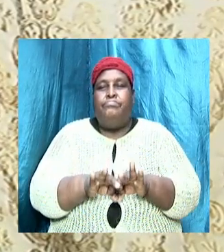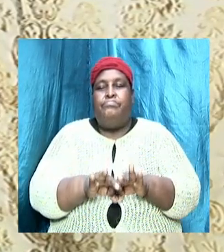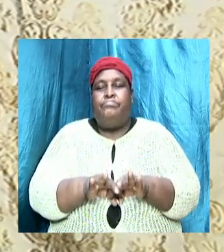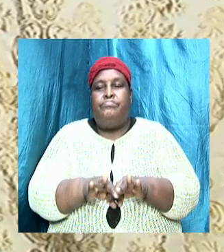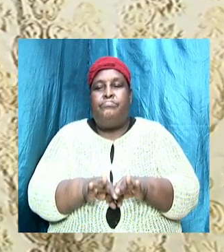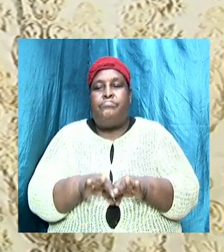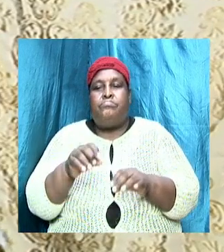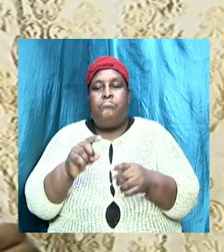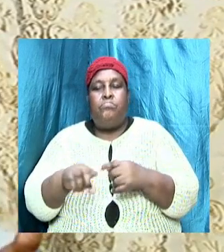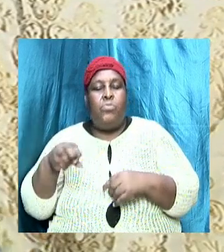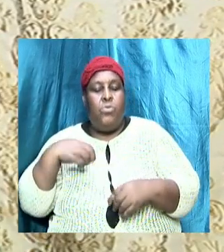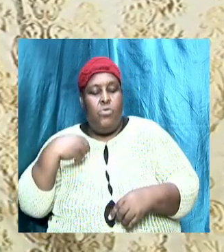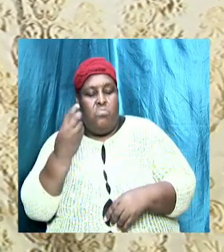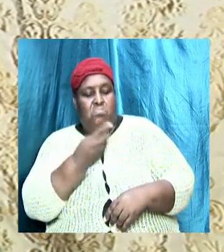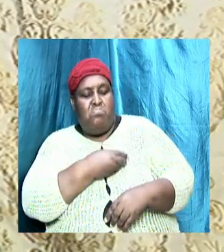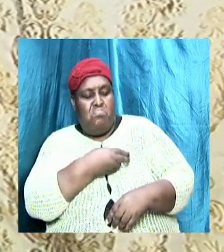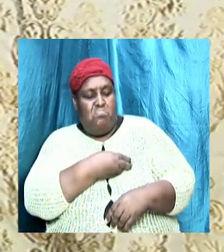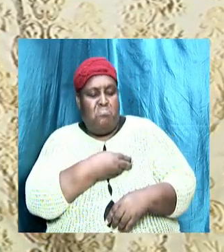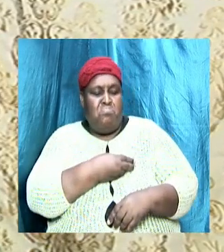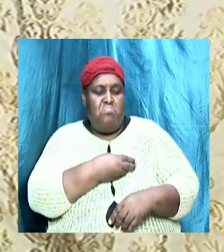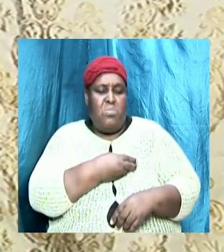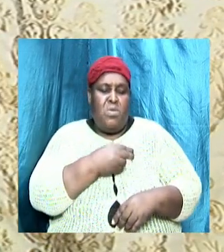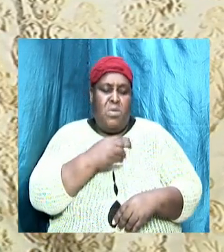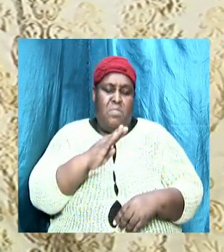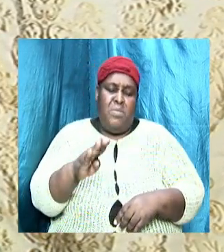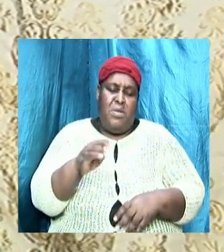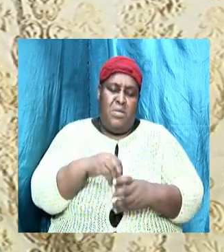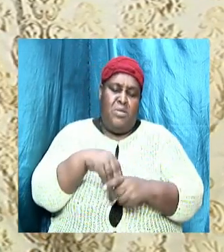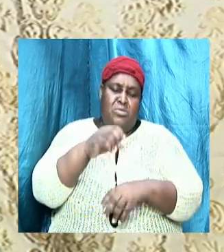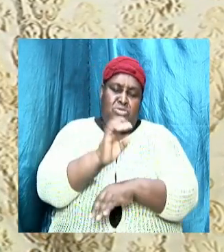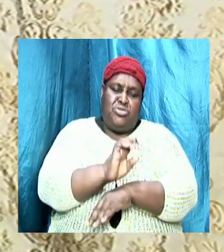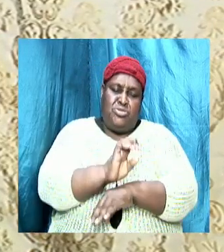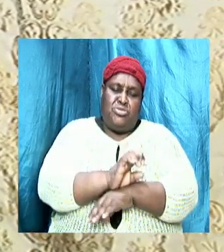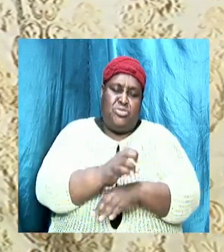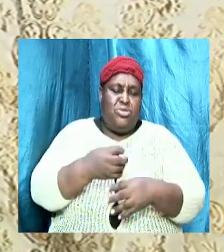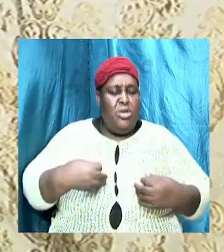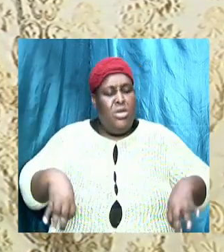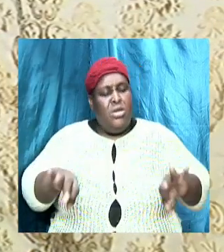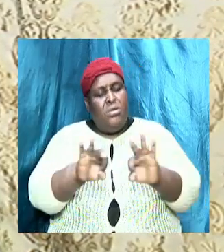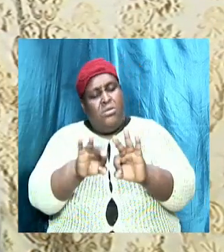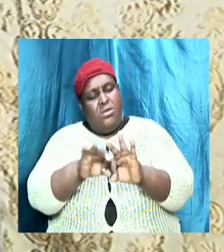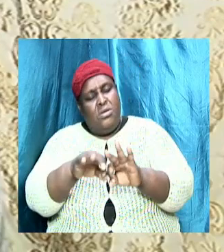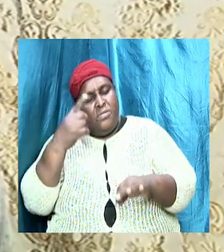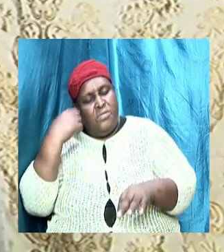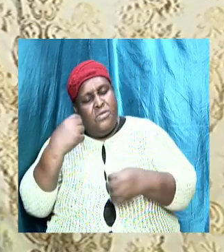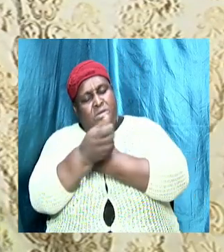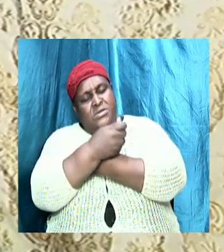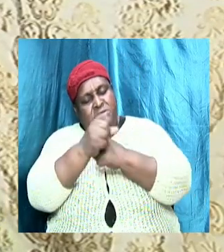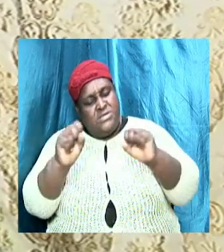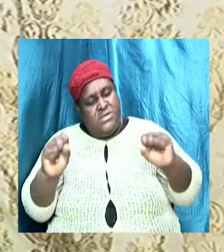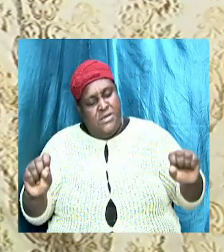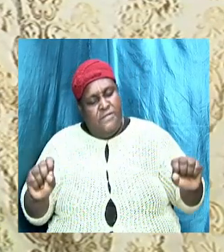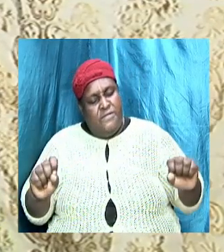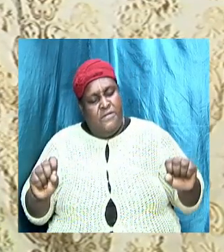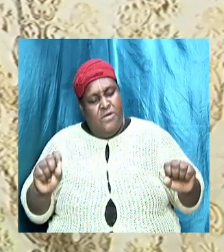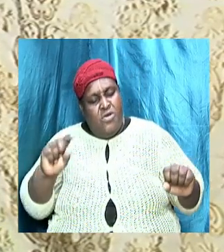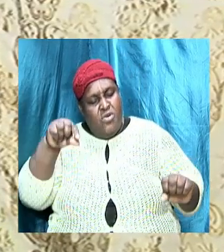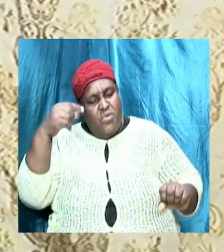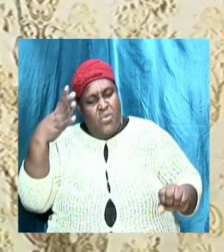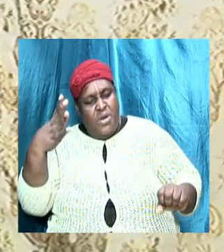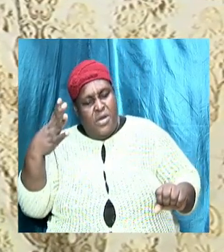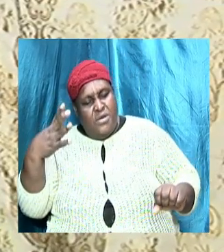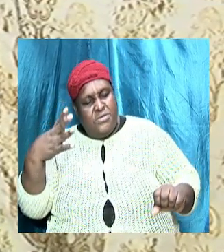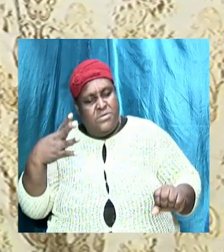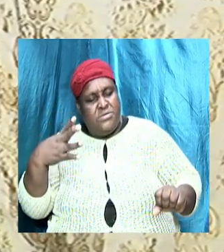to our existence, the church. It is important for the saving, this message is important for the